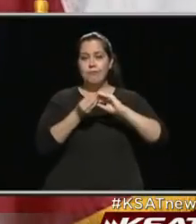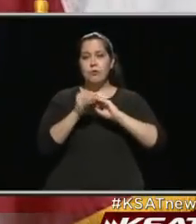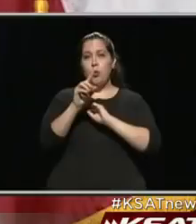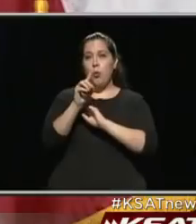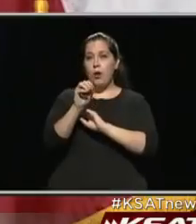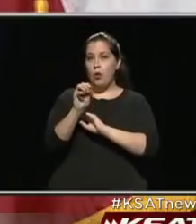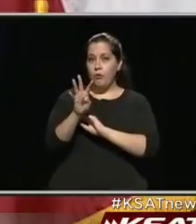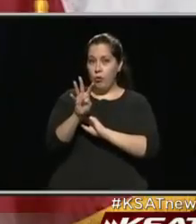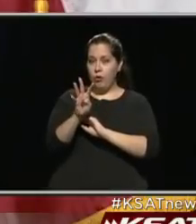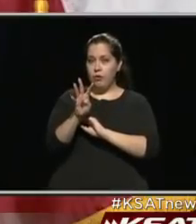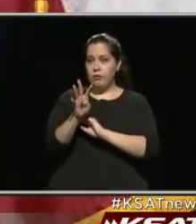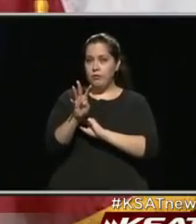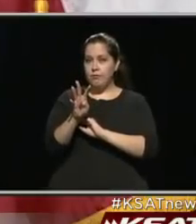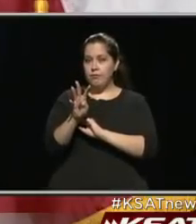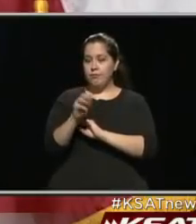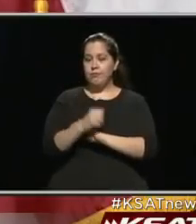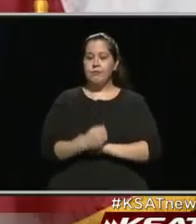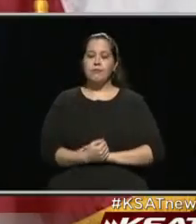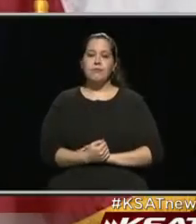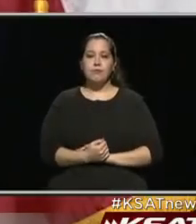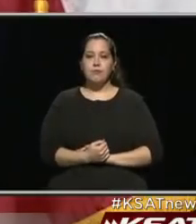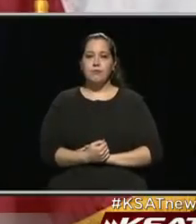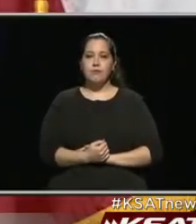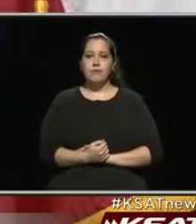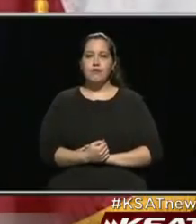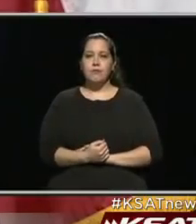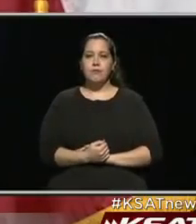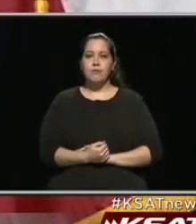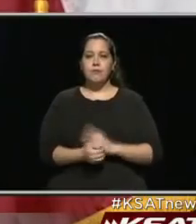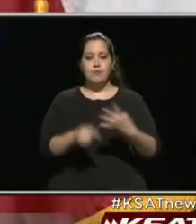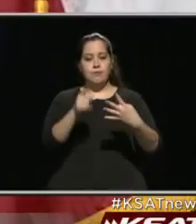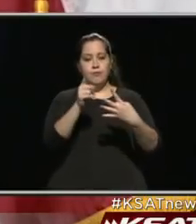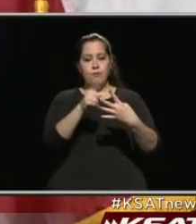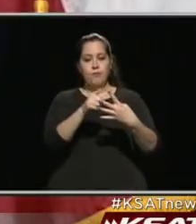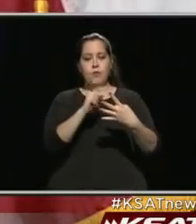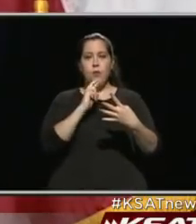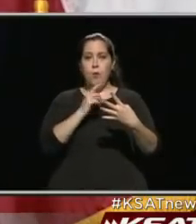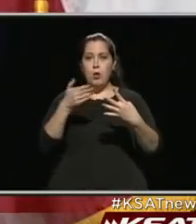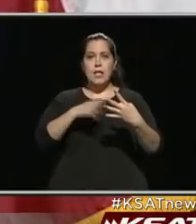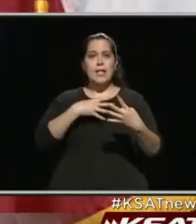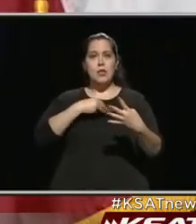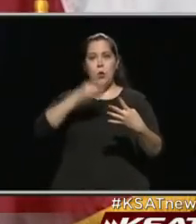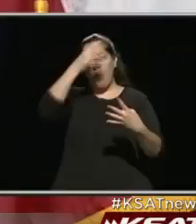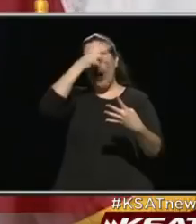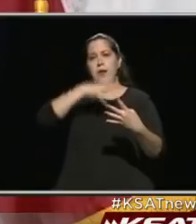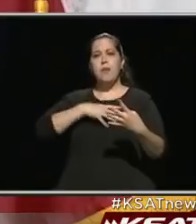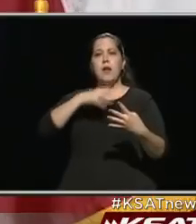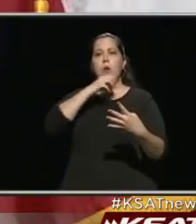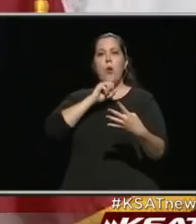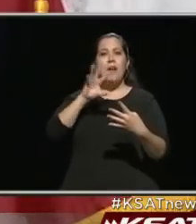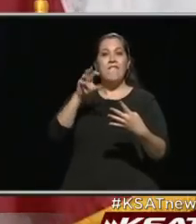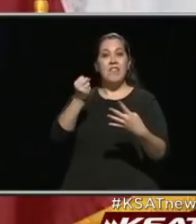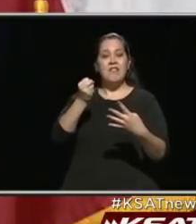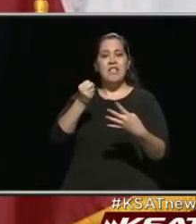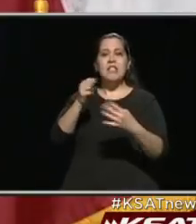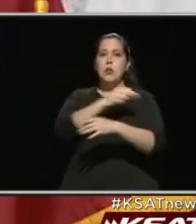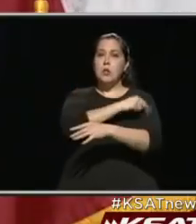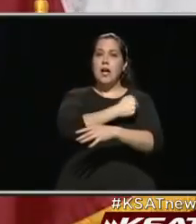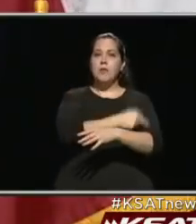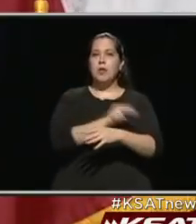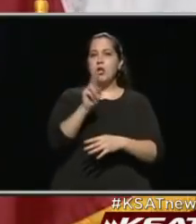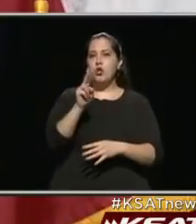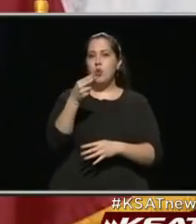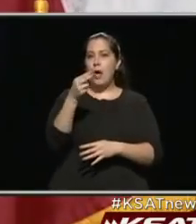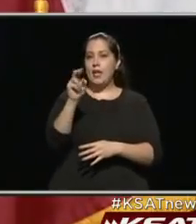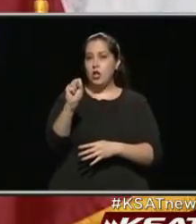104 since it began here in San Antonio. The first reported death is a white male in his 50s who was hospitalized at